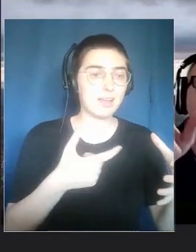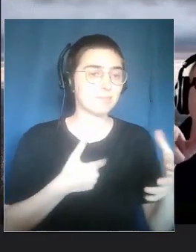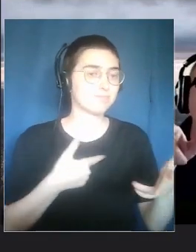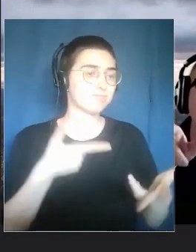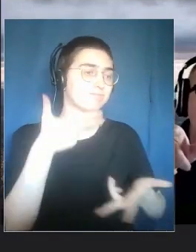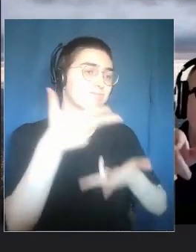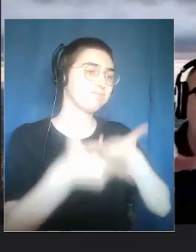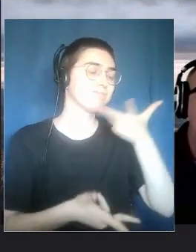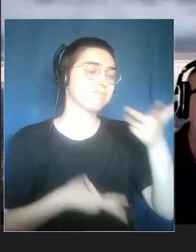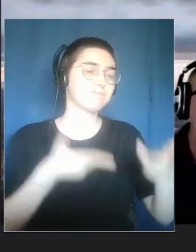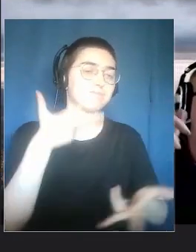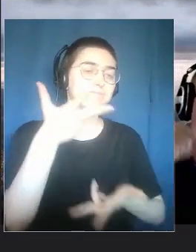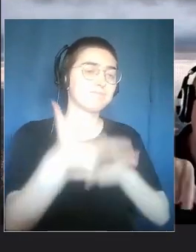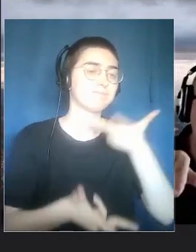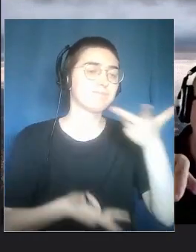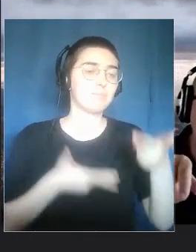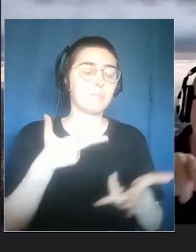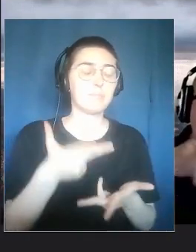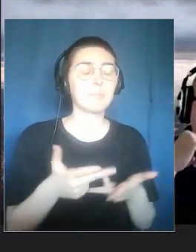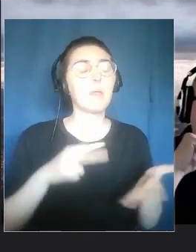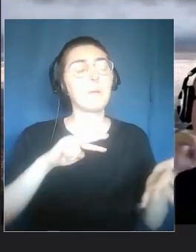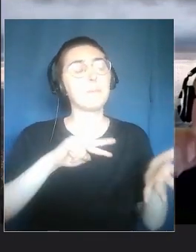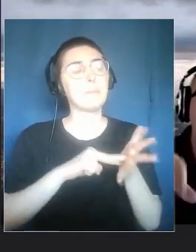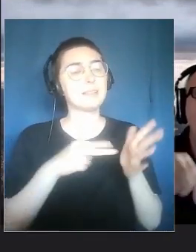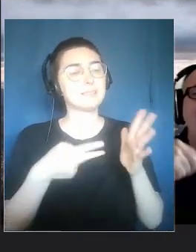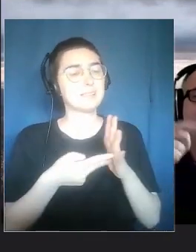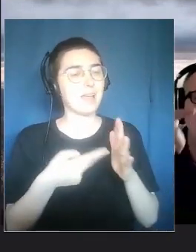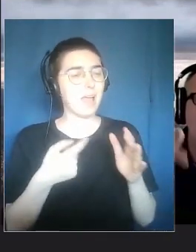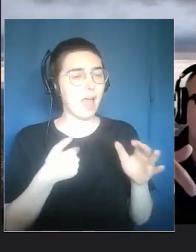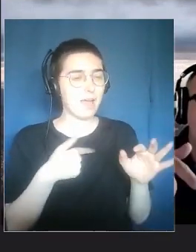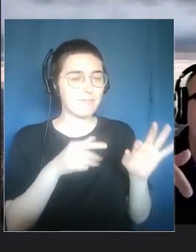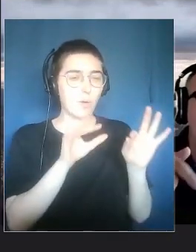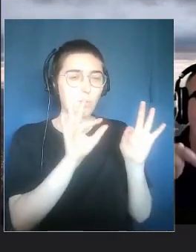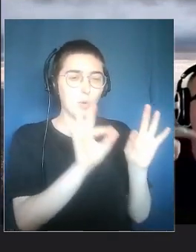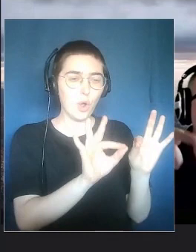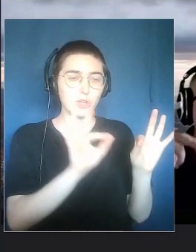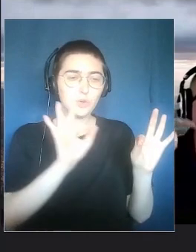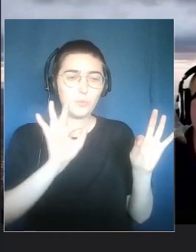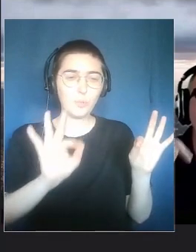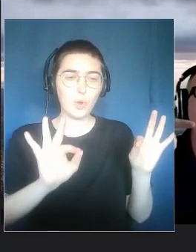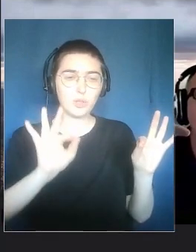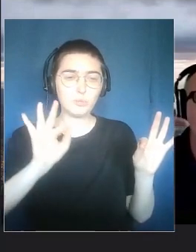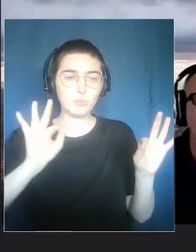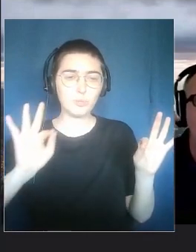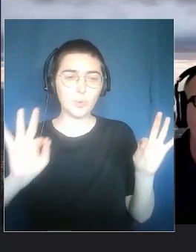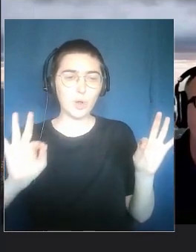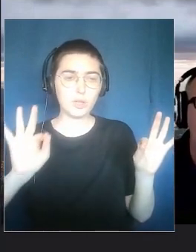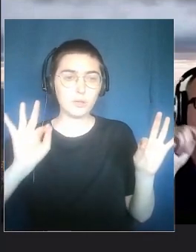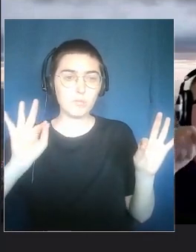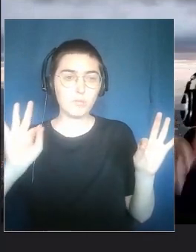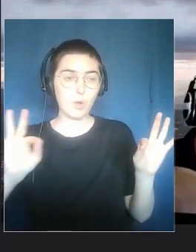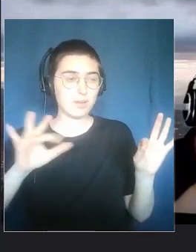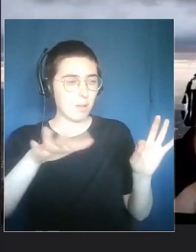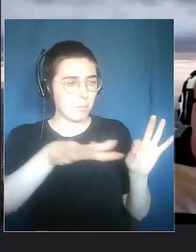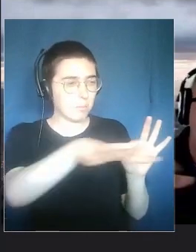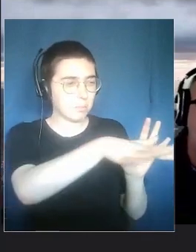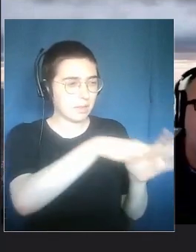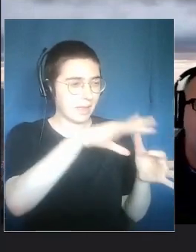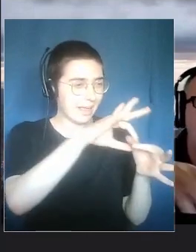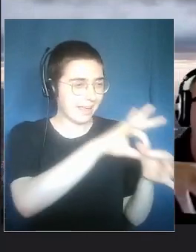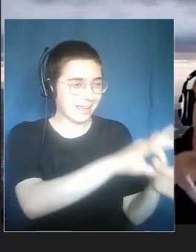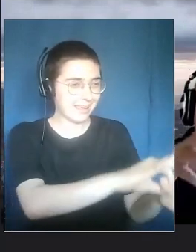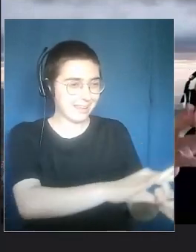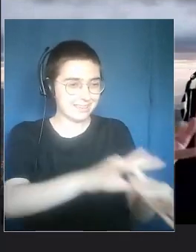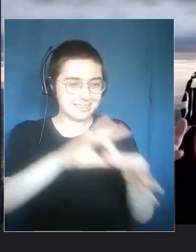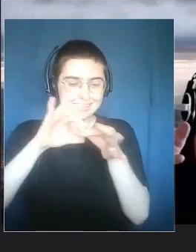In the social context, telling something helps detect some problems, some significant